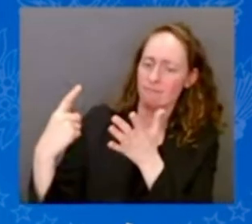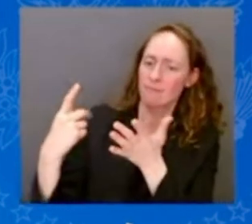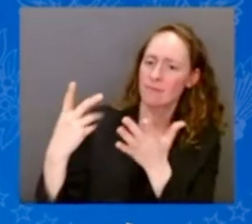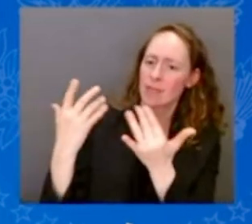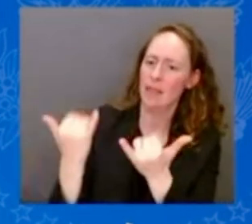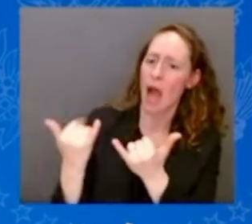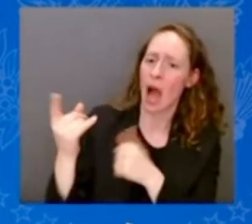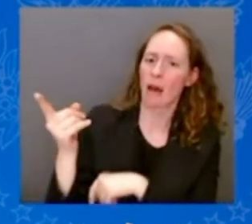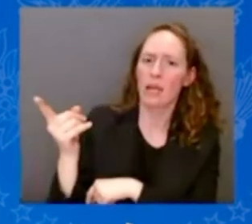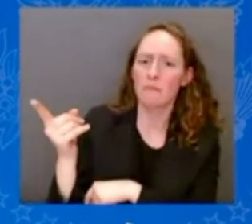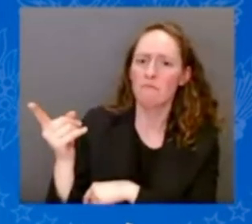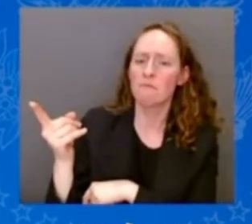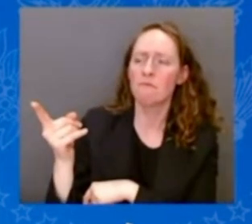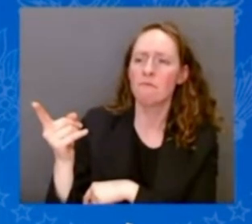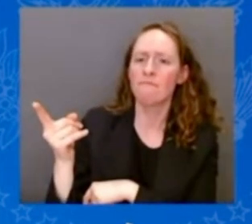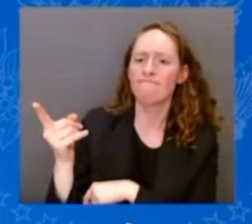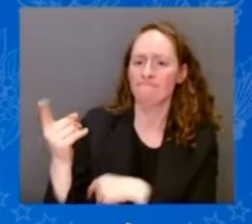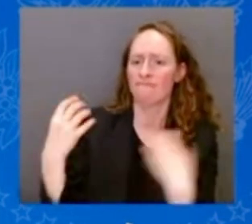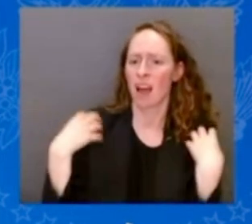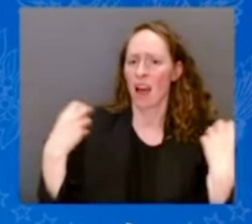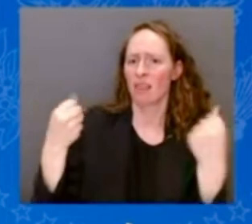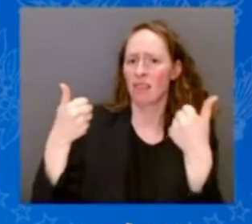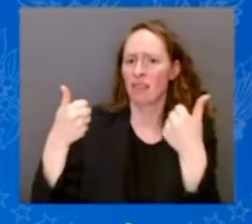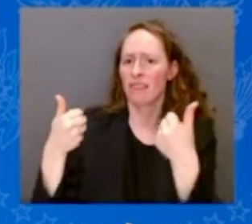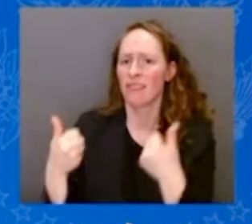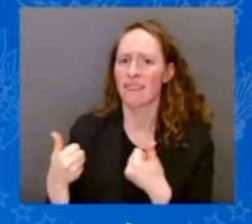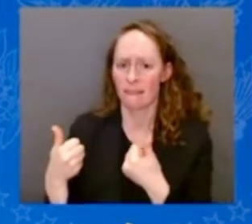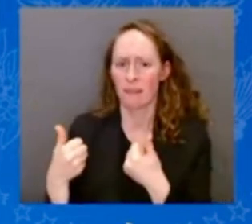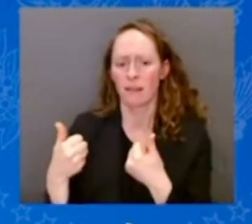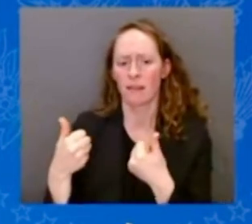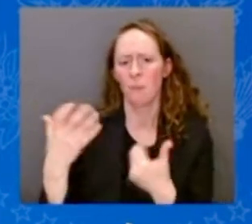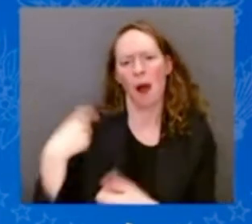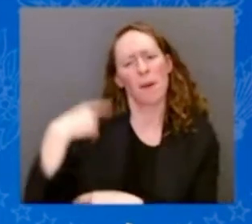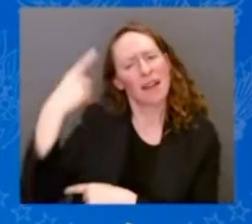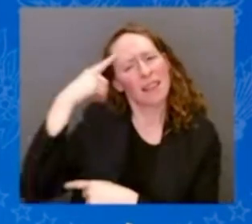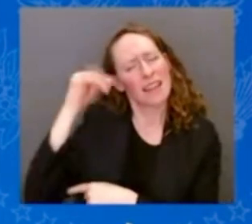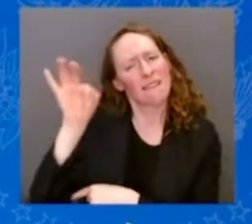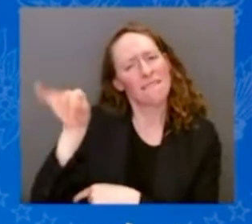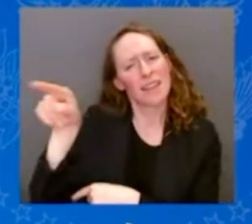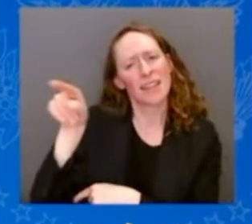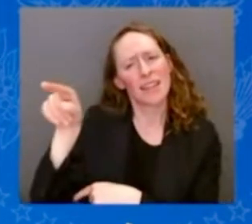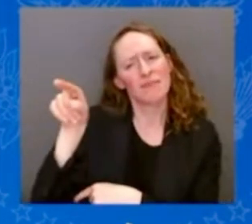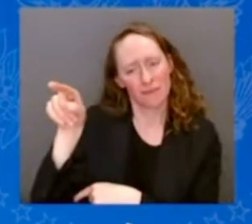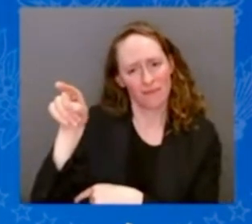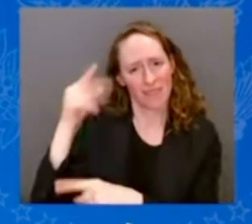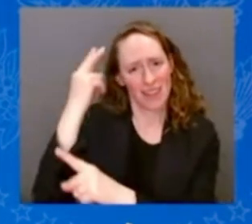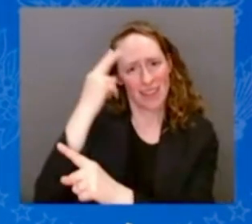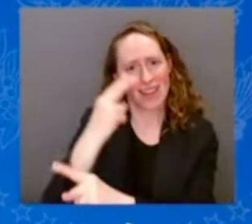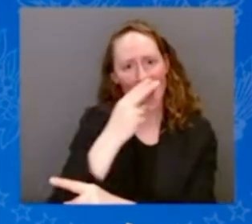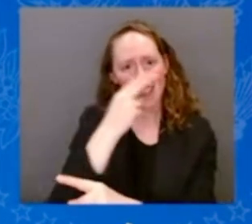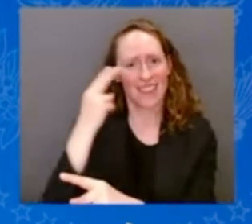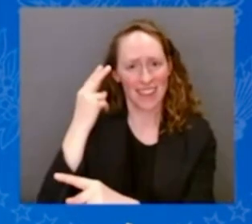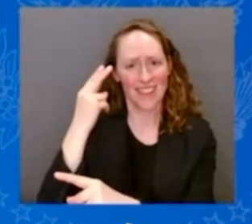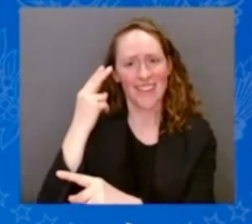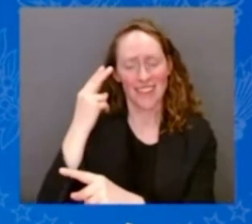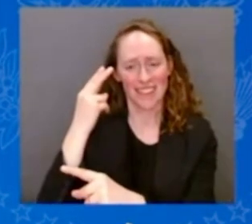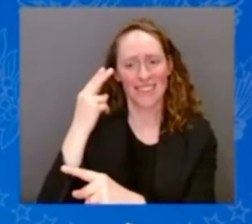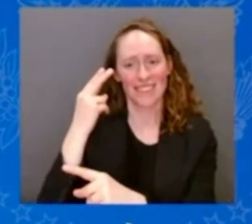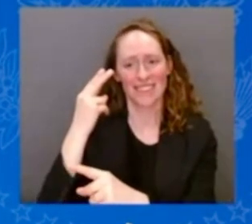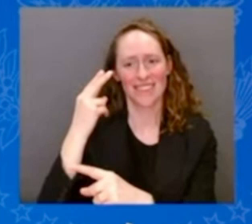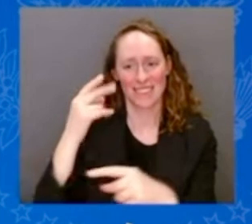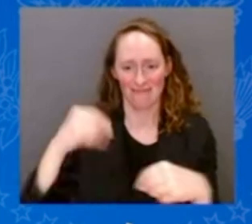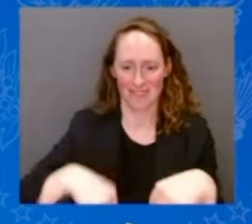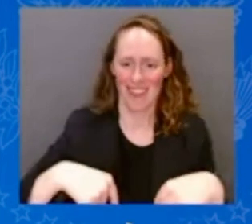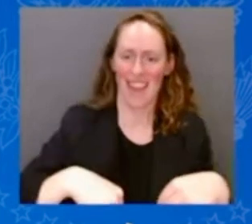still wonders why, as a Roman Catholic, I bless myself this way. And I've been hanging around. It's all your